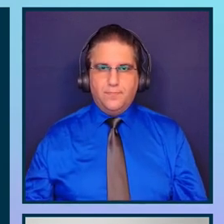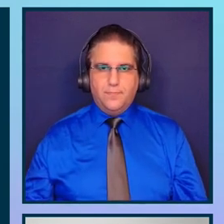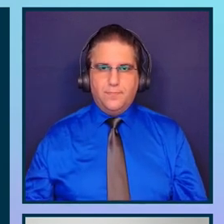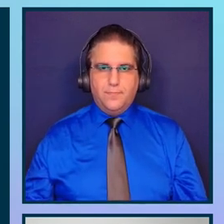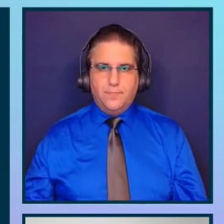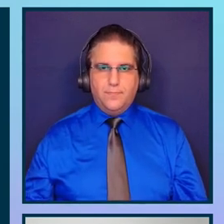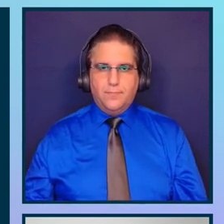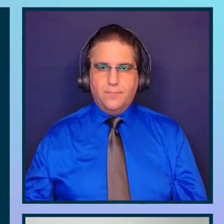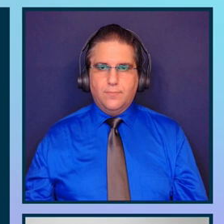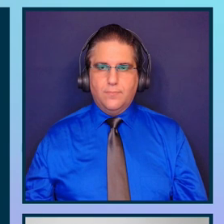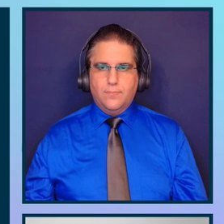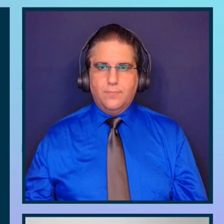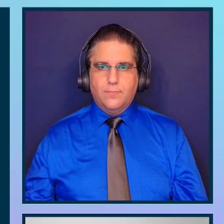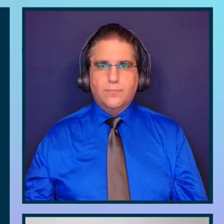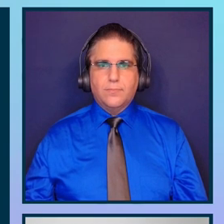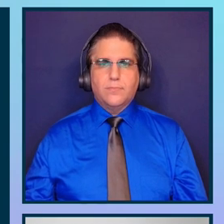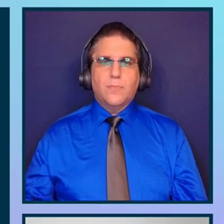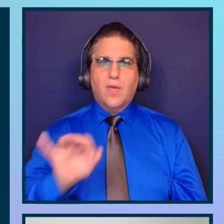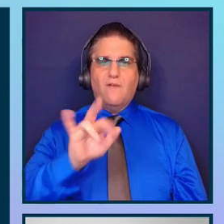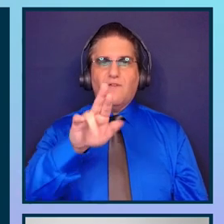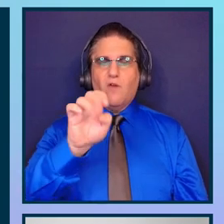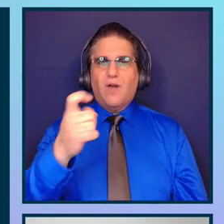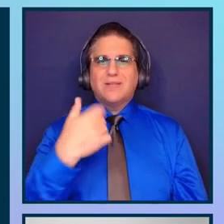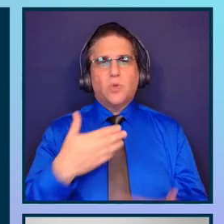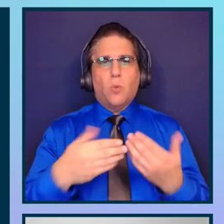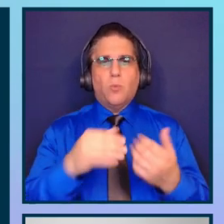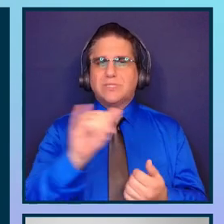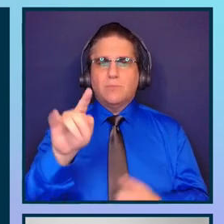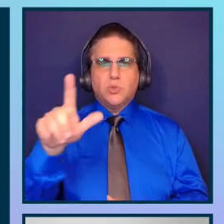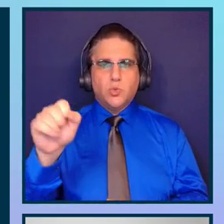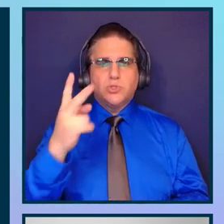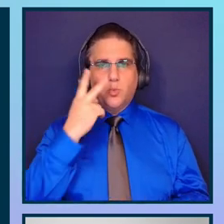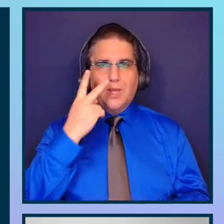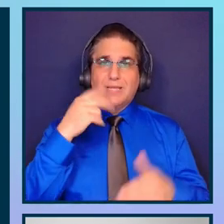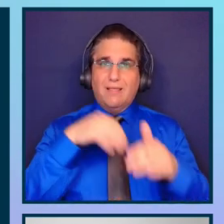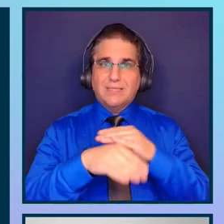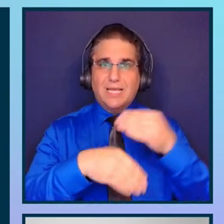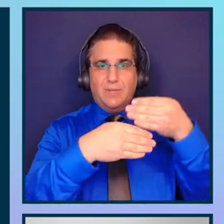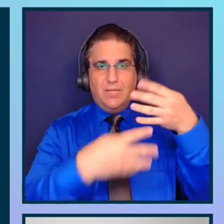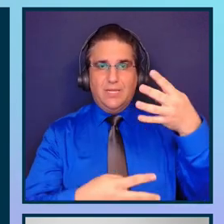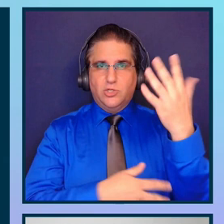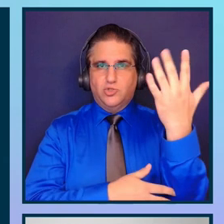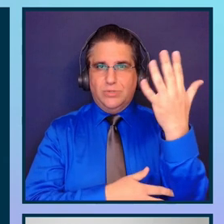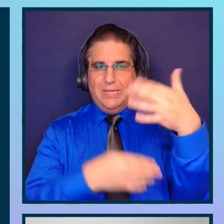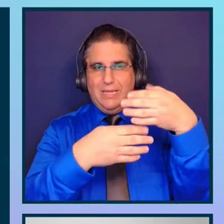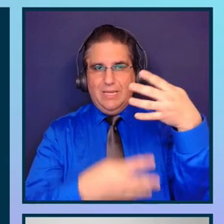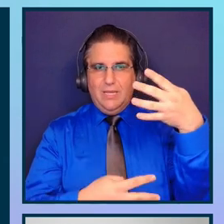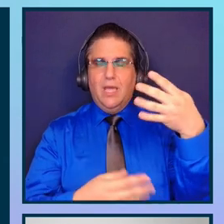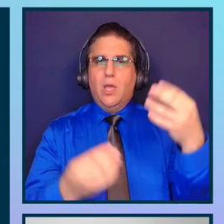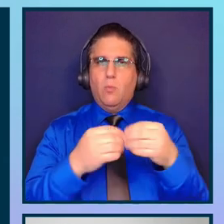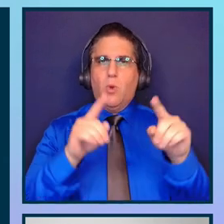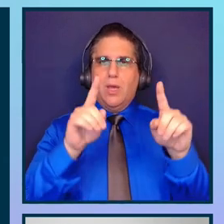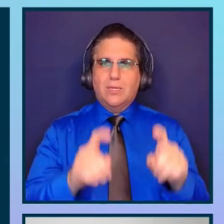pretty much the same tools. So, you can see, as well, the accessibility tree and a bit more text over color contrast